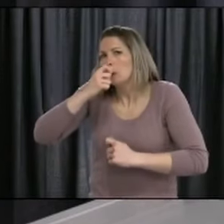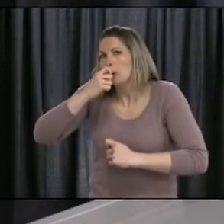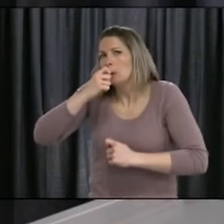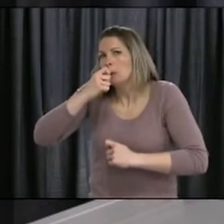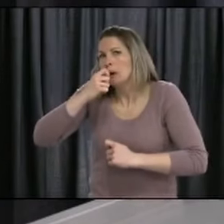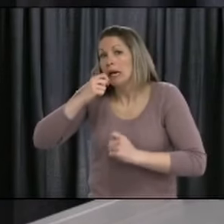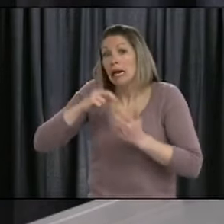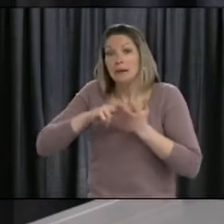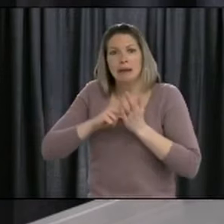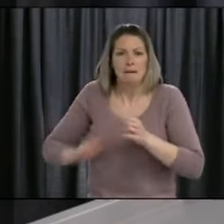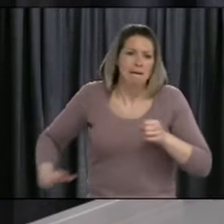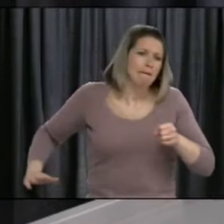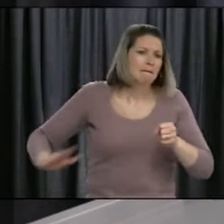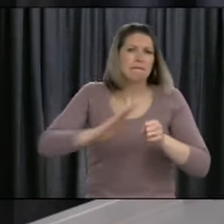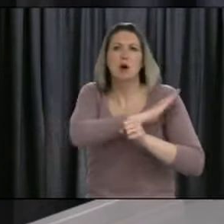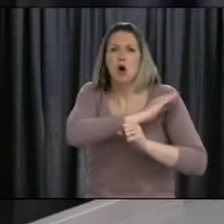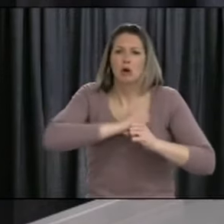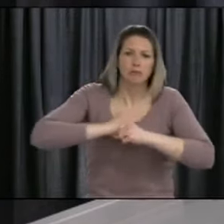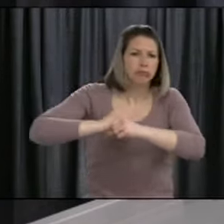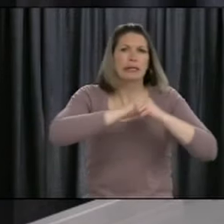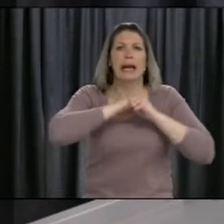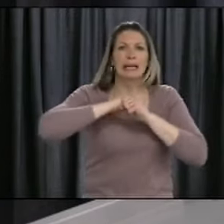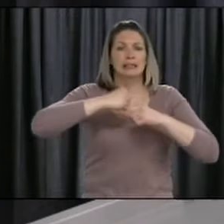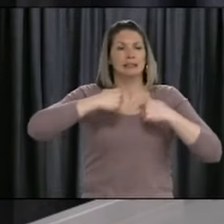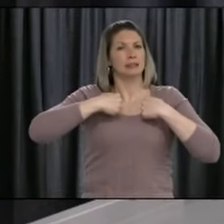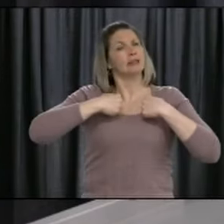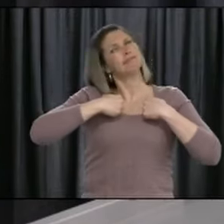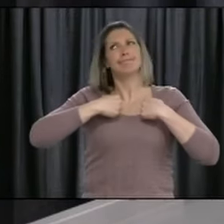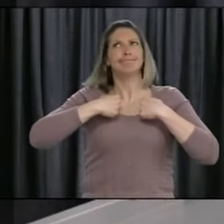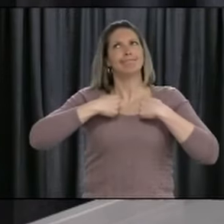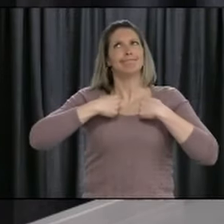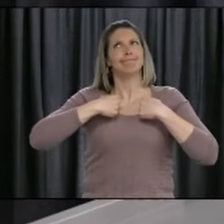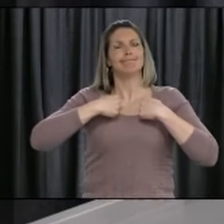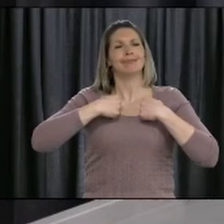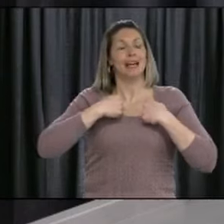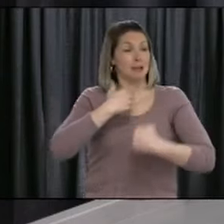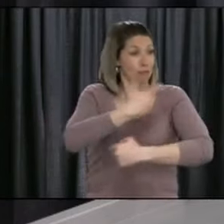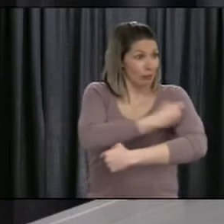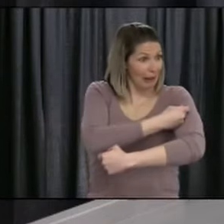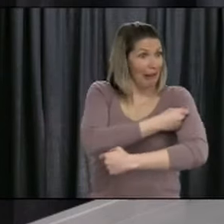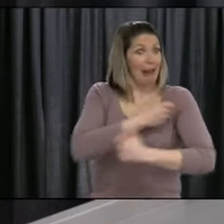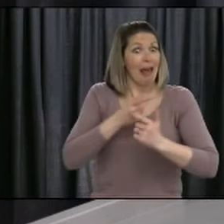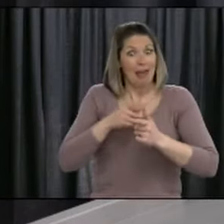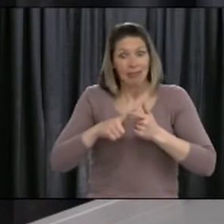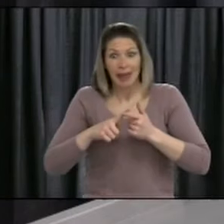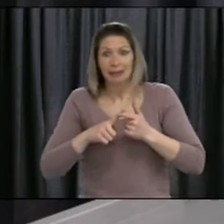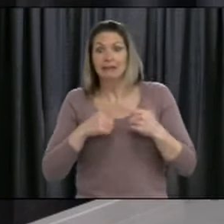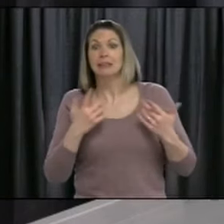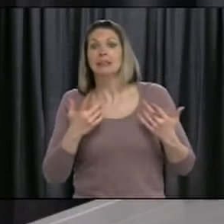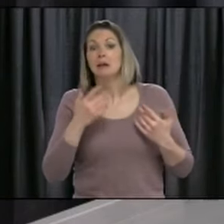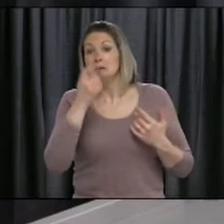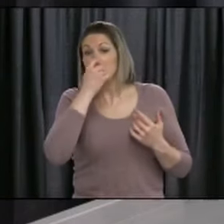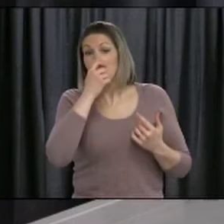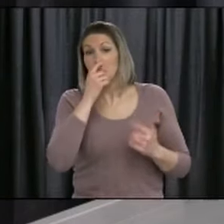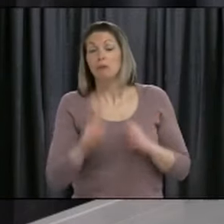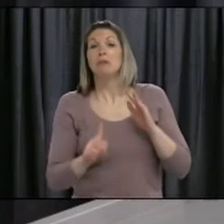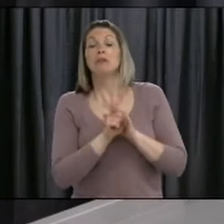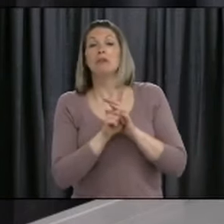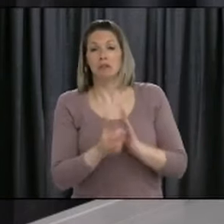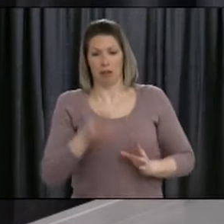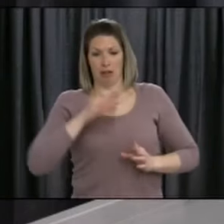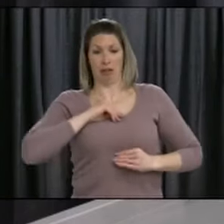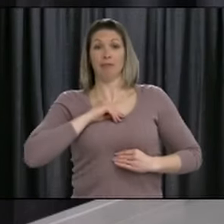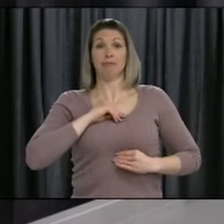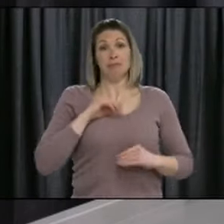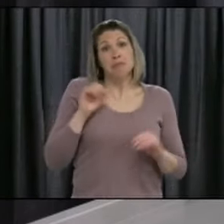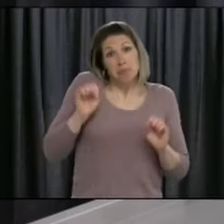well be that you won't get a vaccine this year, and you may well have a mutation, and then at the end of it, you end up with a method for producing next year's vaccine